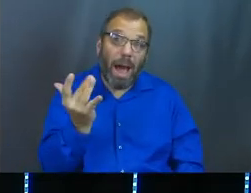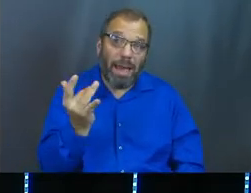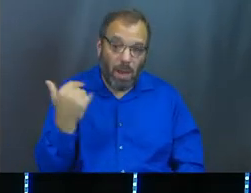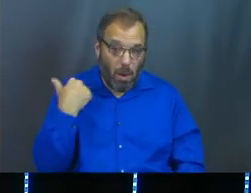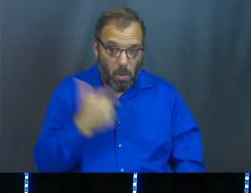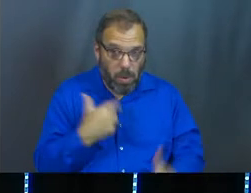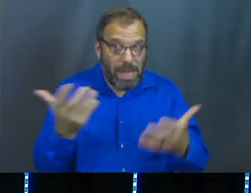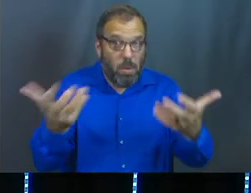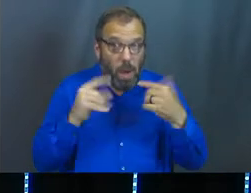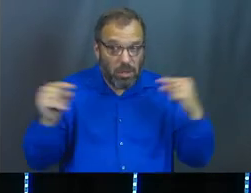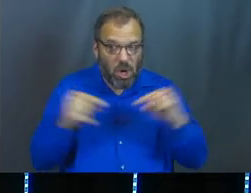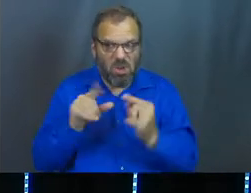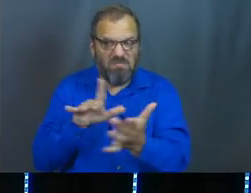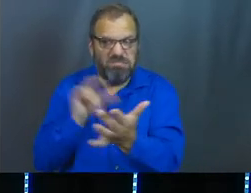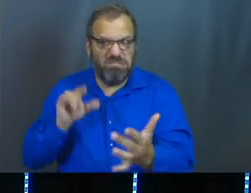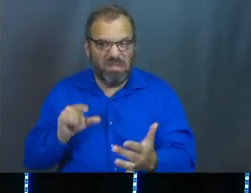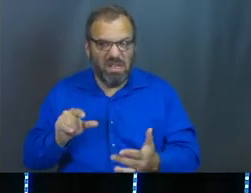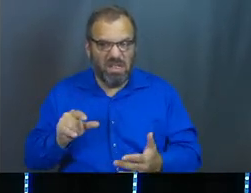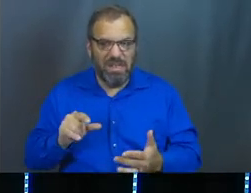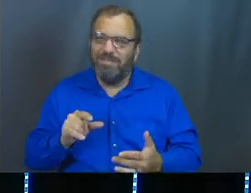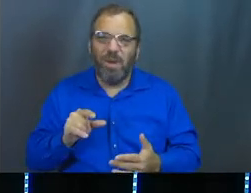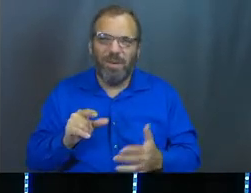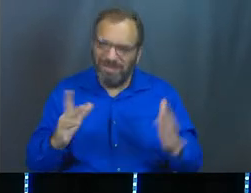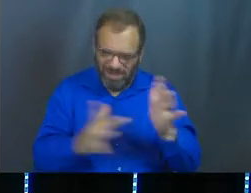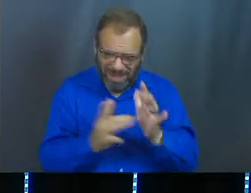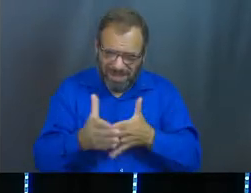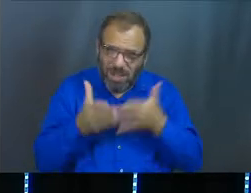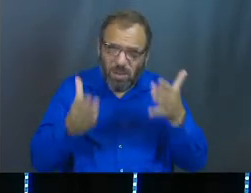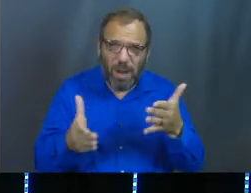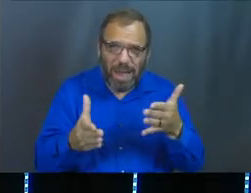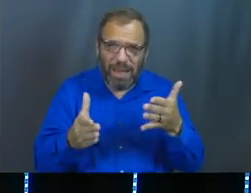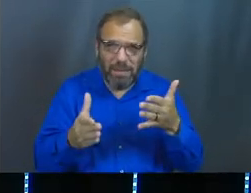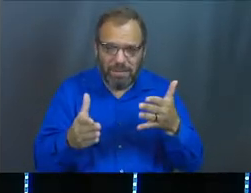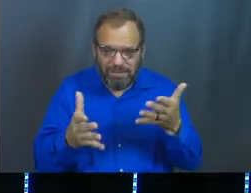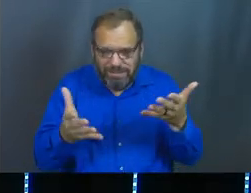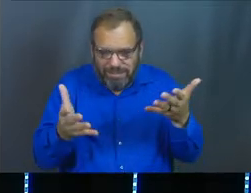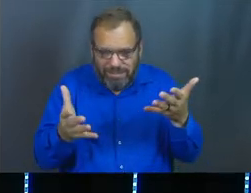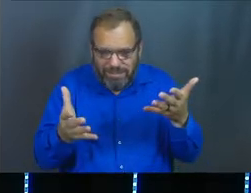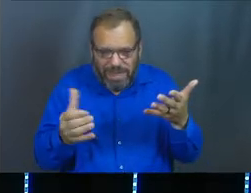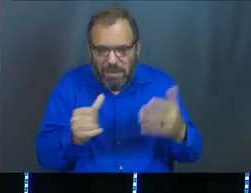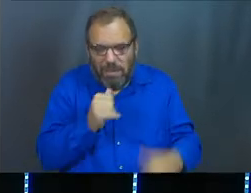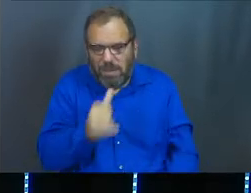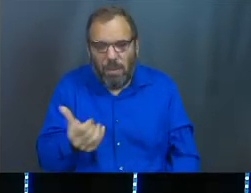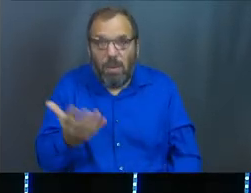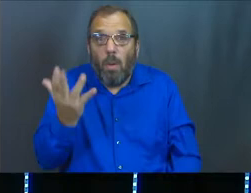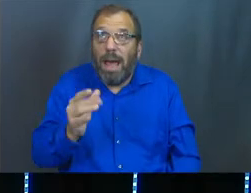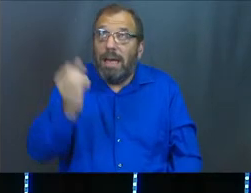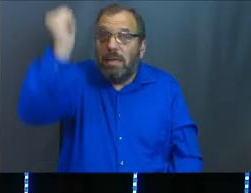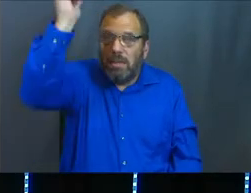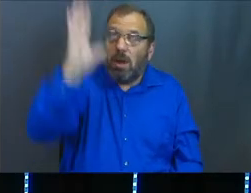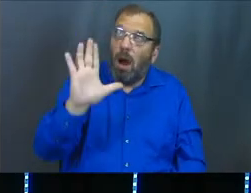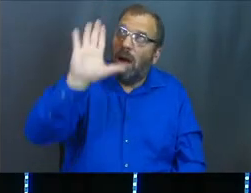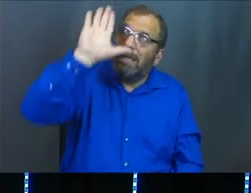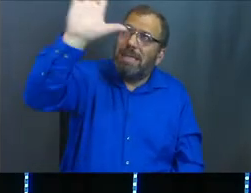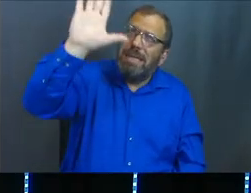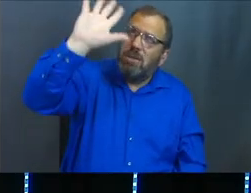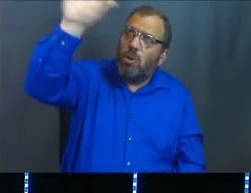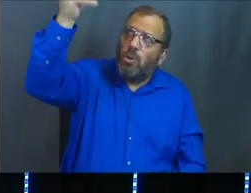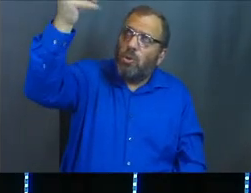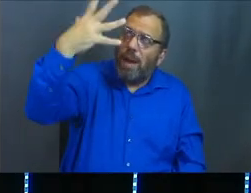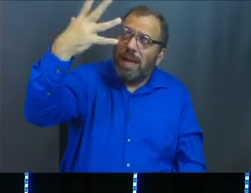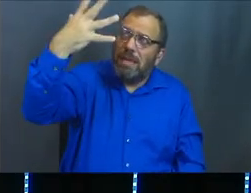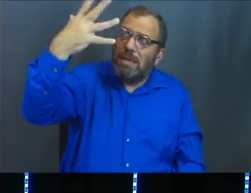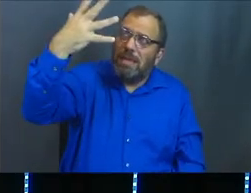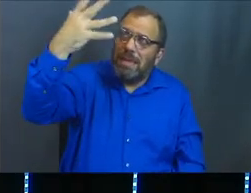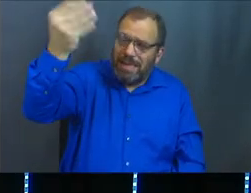sometimes we want to hurt others, and we say that's not the way of Jesus, and we don't. Because God in his grace has